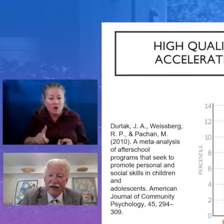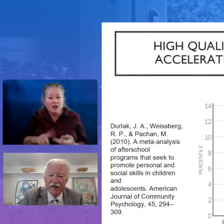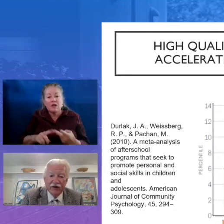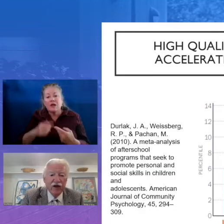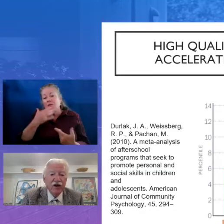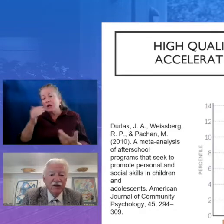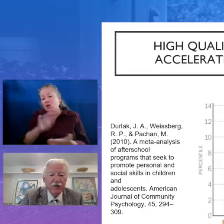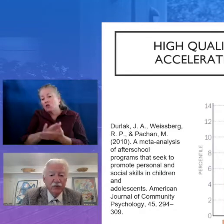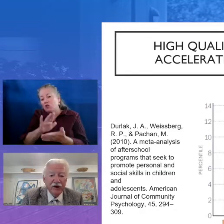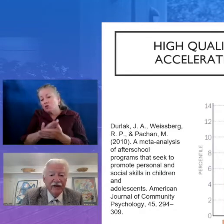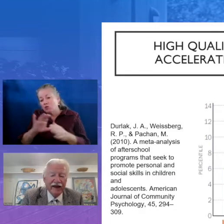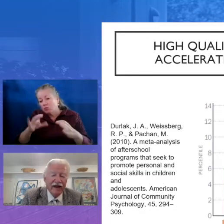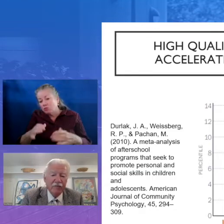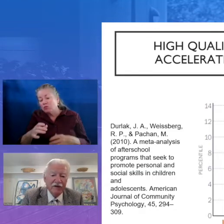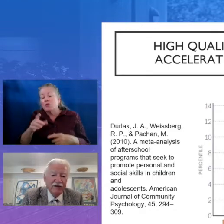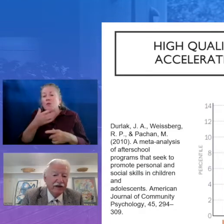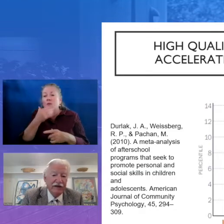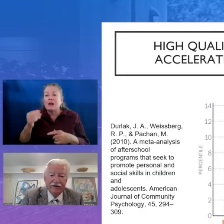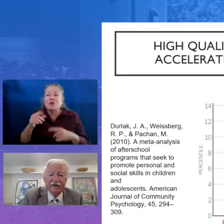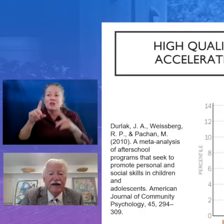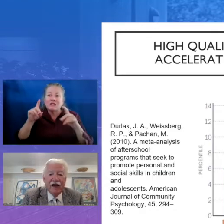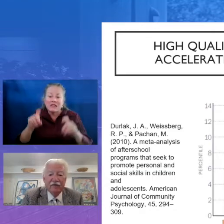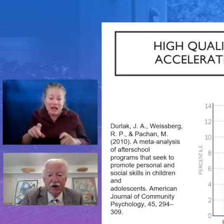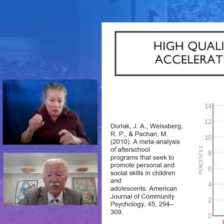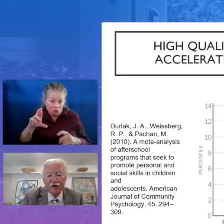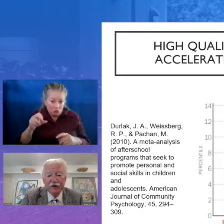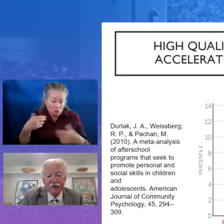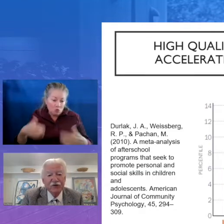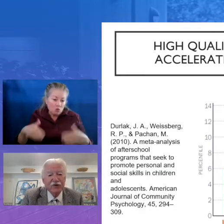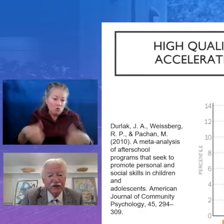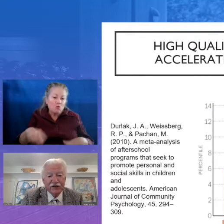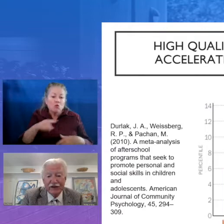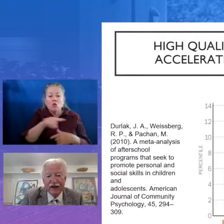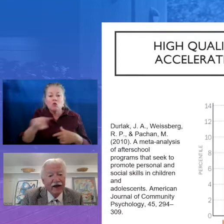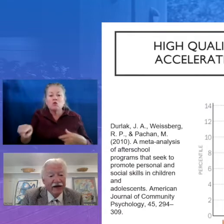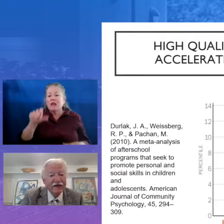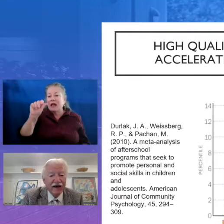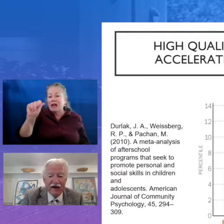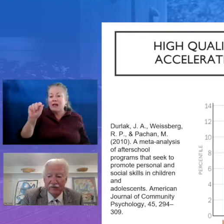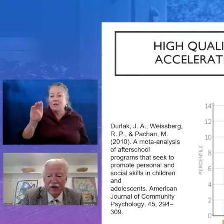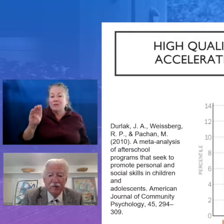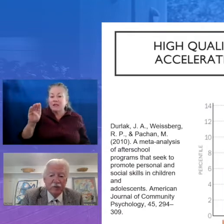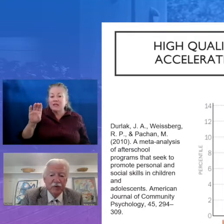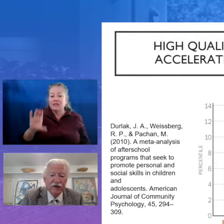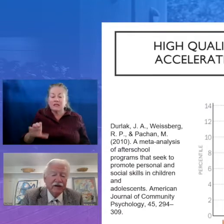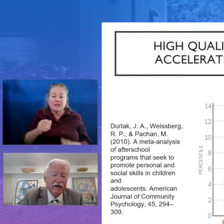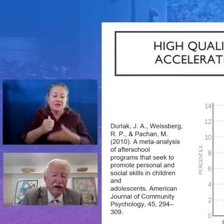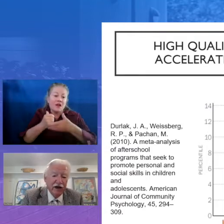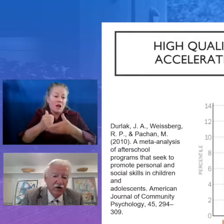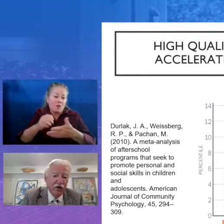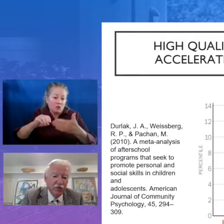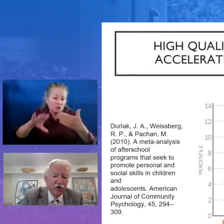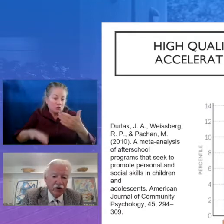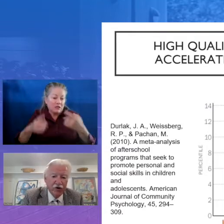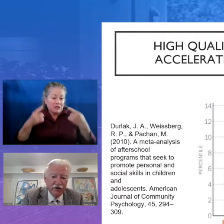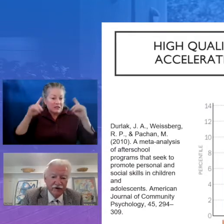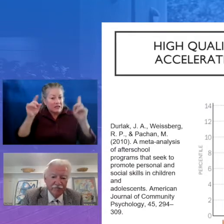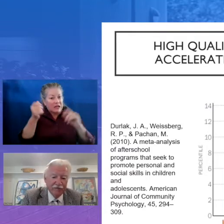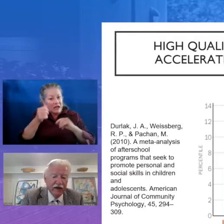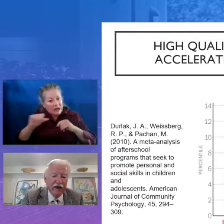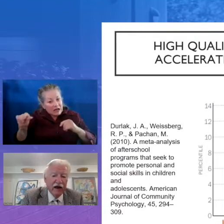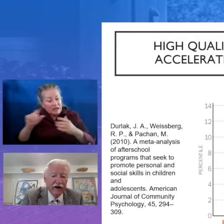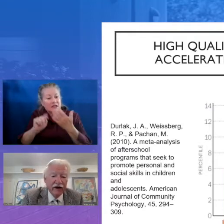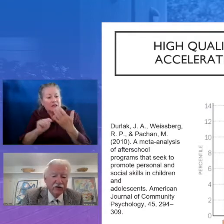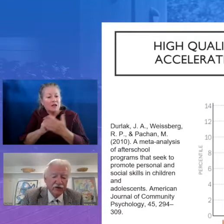scores. These are really the ABCs of helping students succeed at any time, but particularly now with COVID.